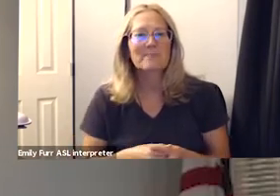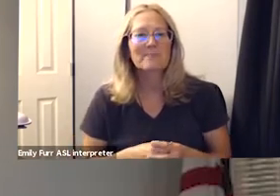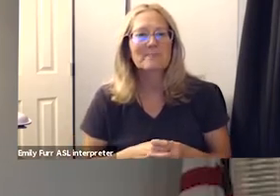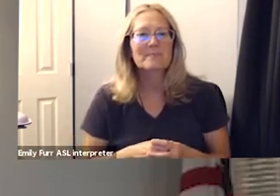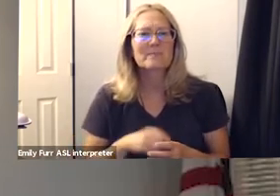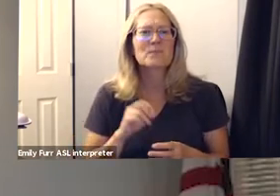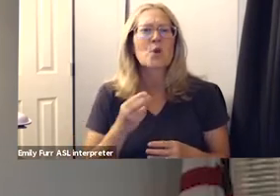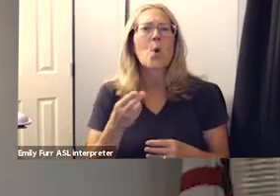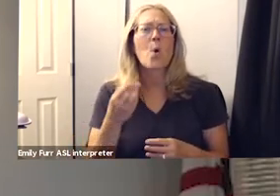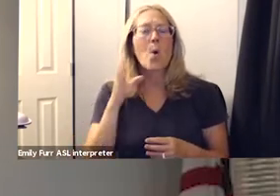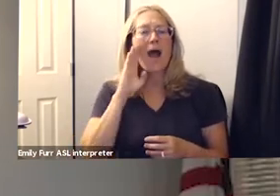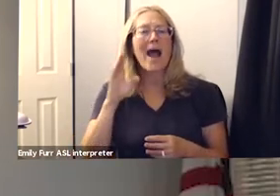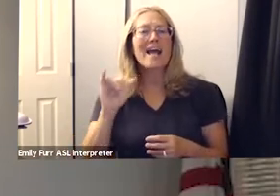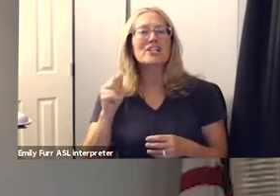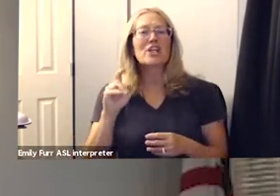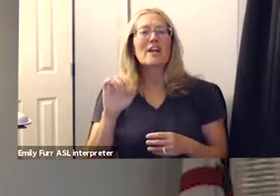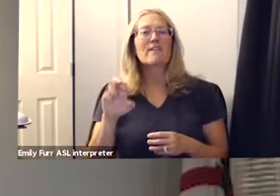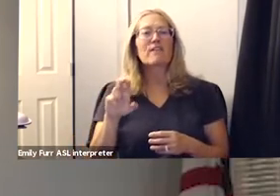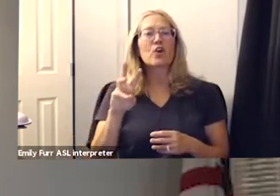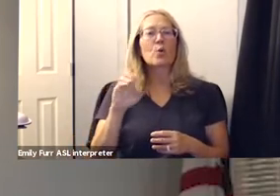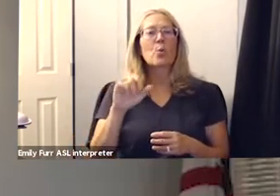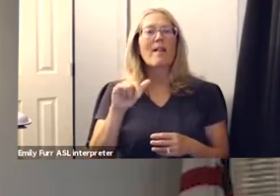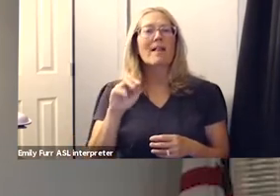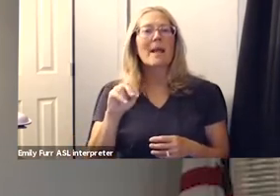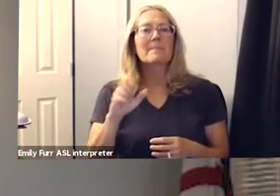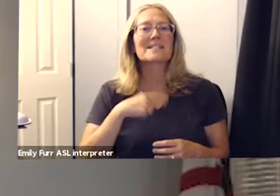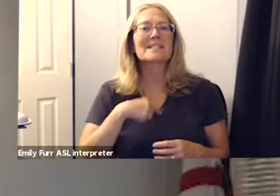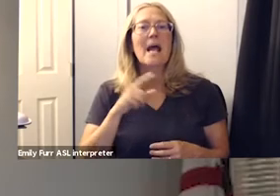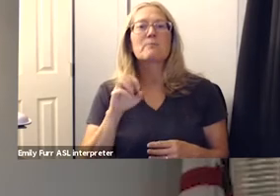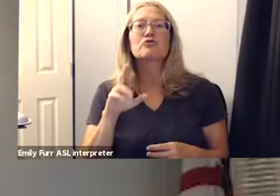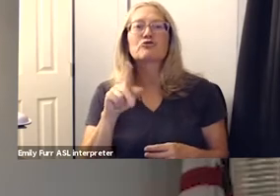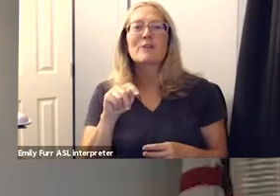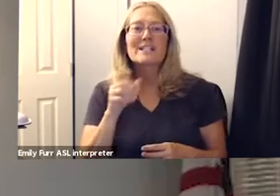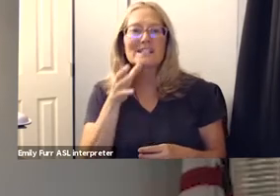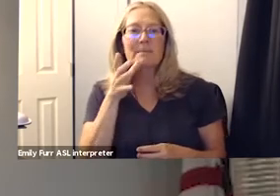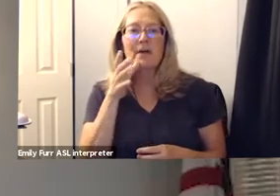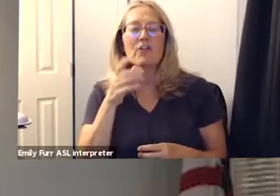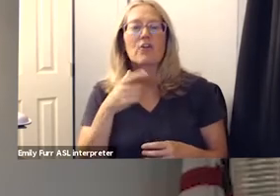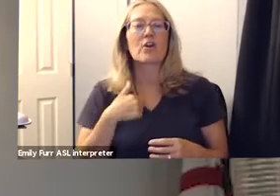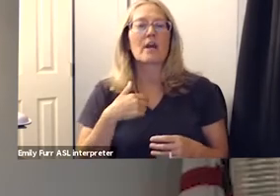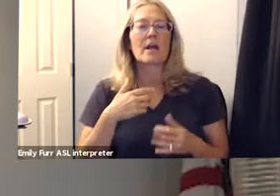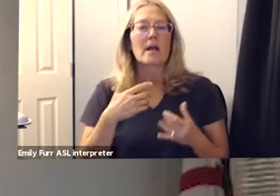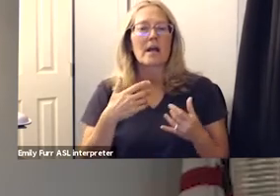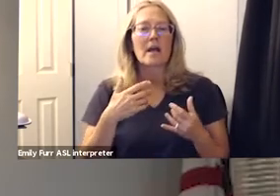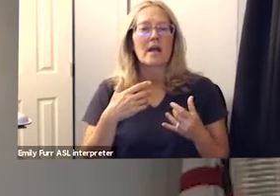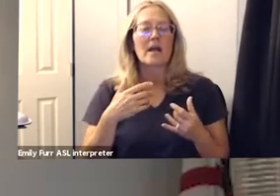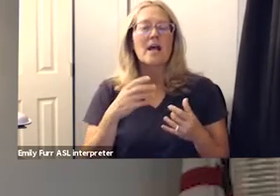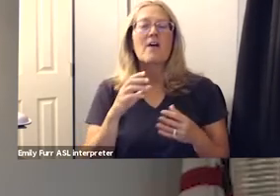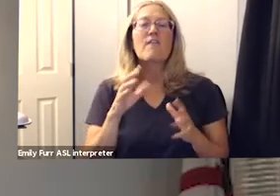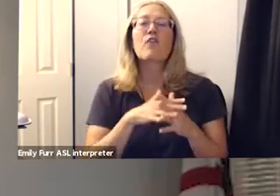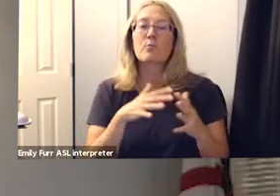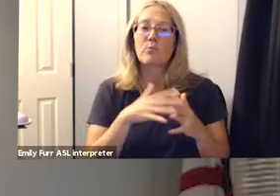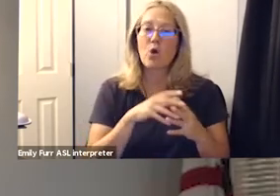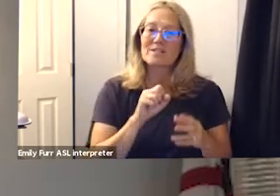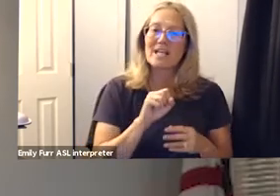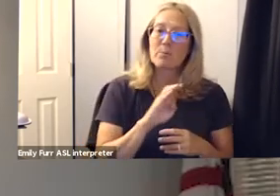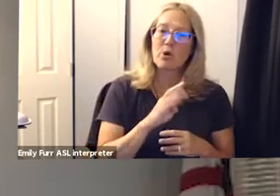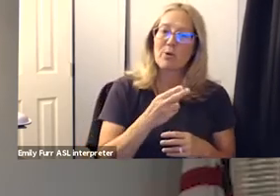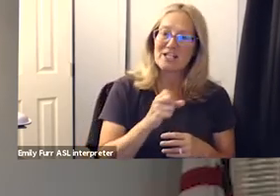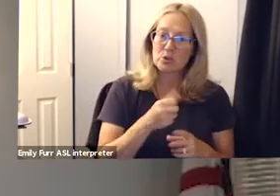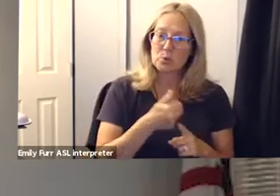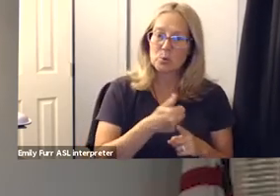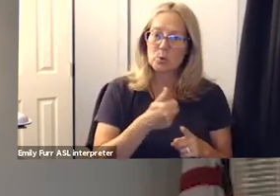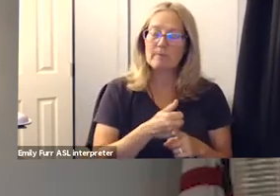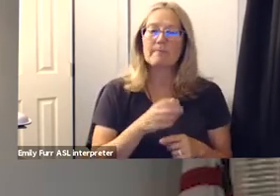hi this is jennifer williams um trent's mother trent plays varsity football for santa barbara high school and